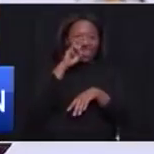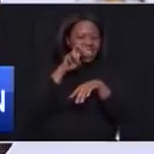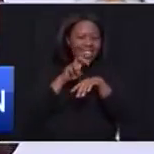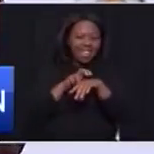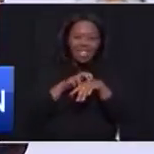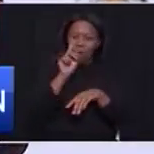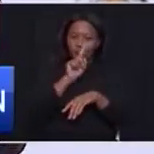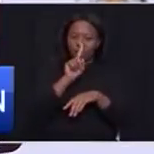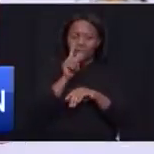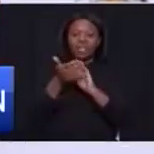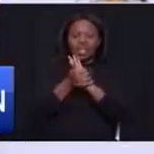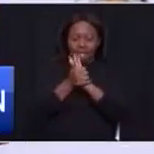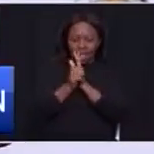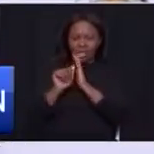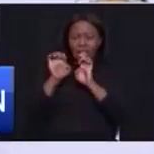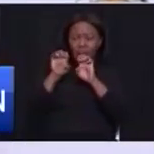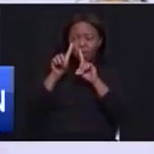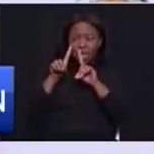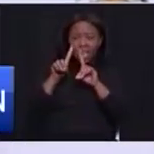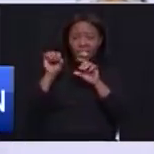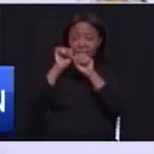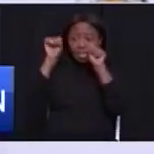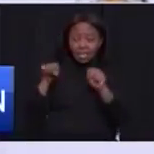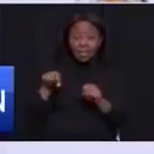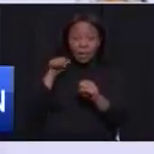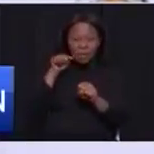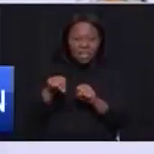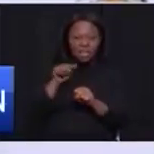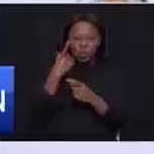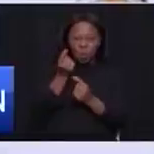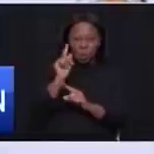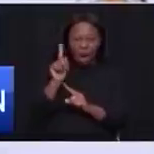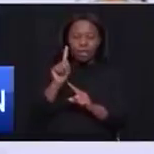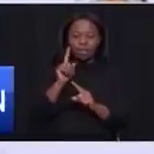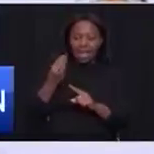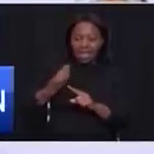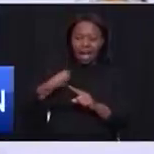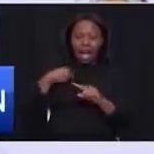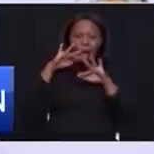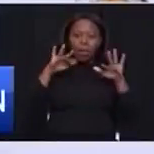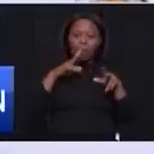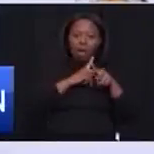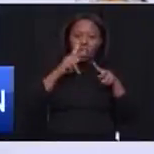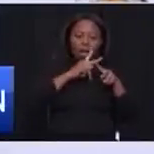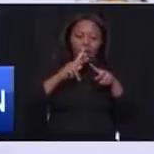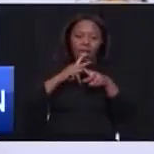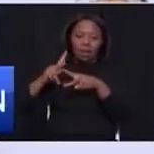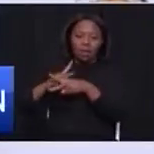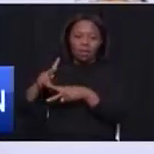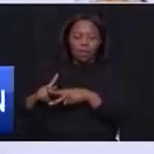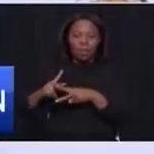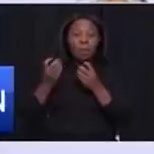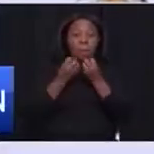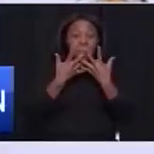that our education system prepares young people for the real world of work. And many of them also